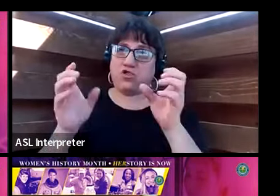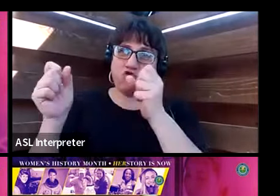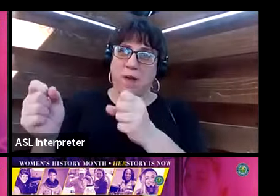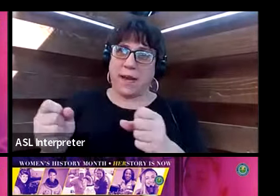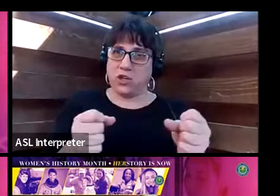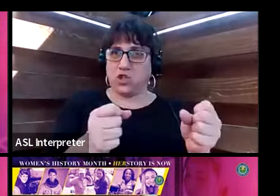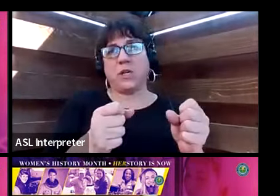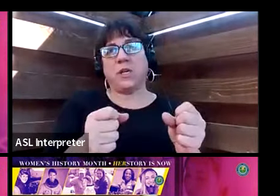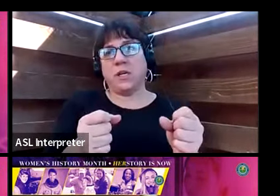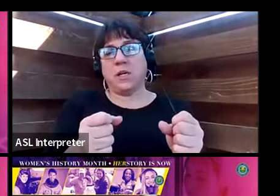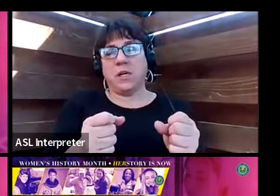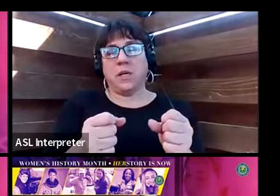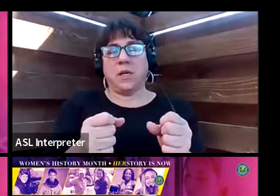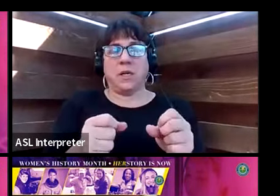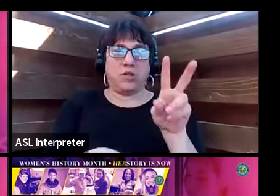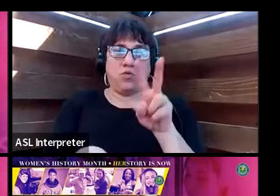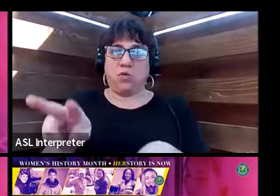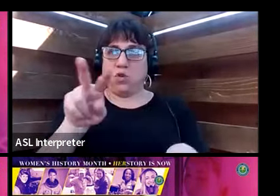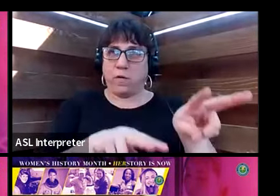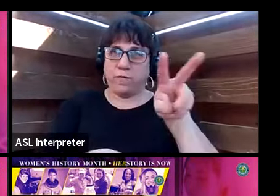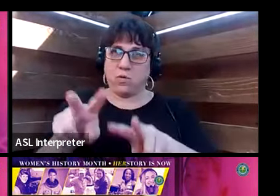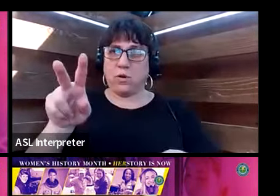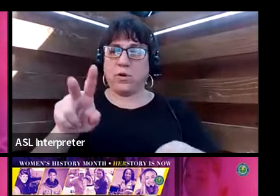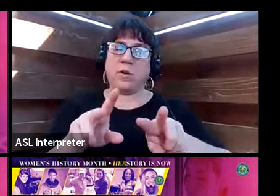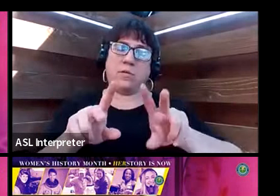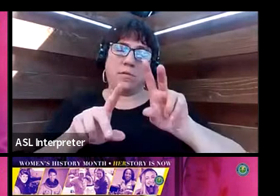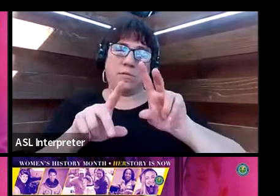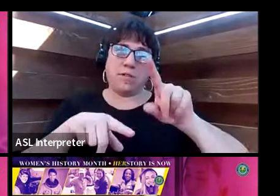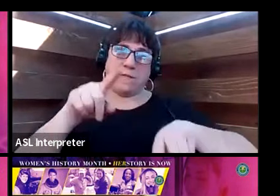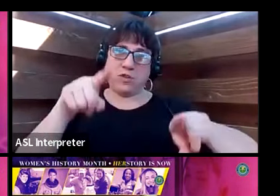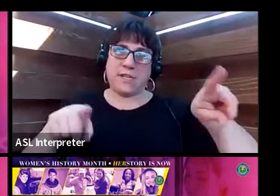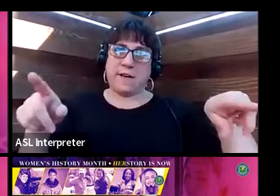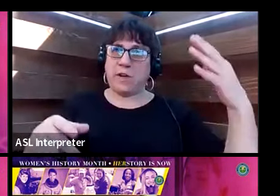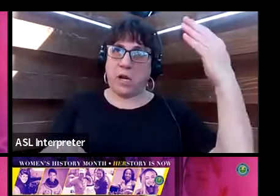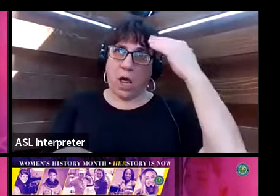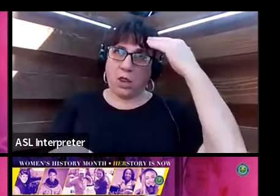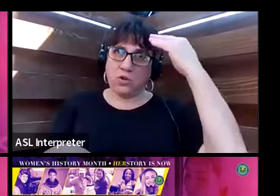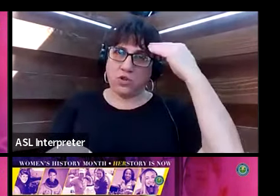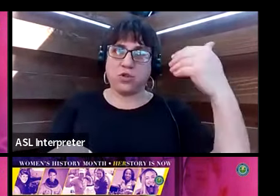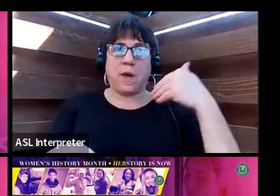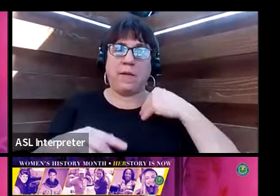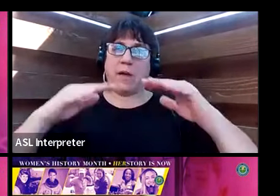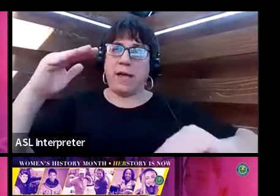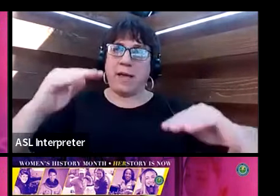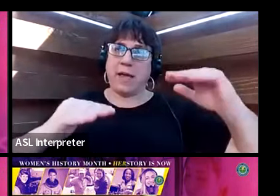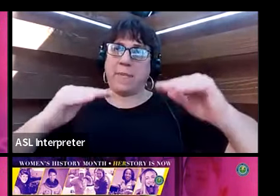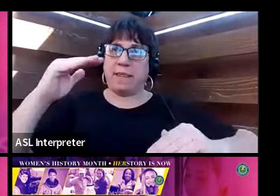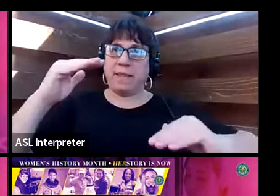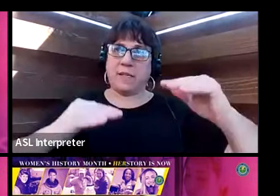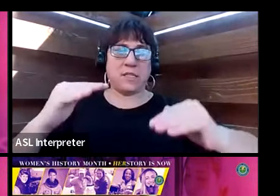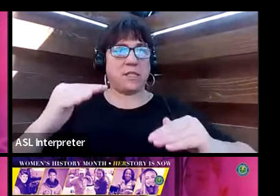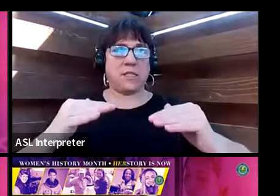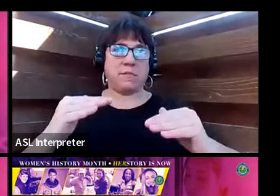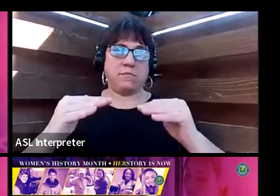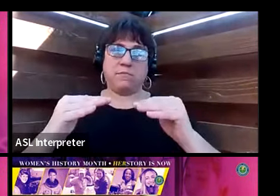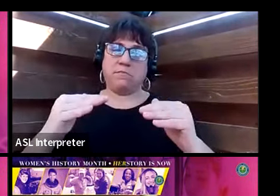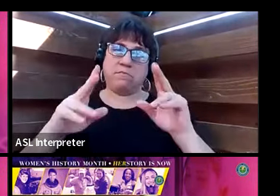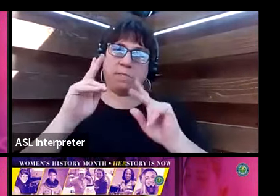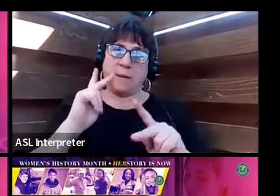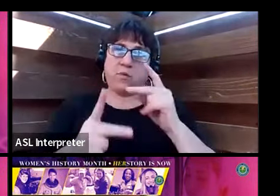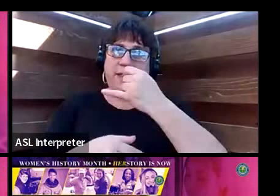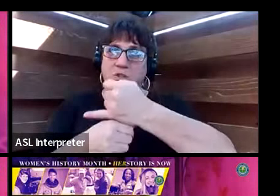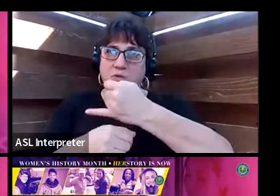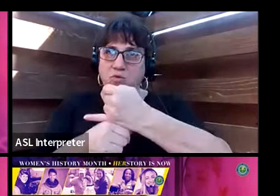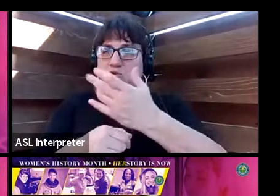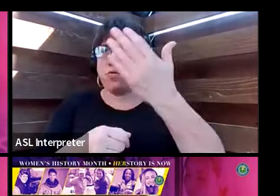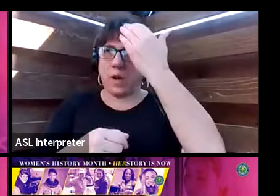is to look for diversity and knowledge, which means having a balanced personnel with institutional knowledge, as